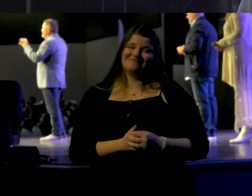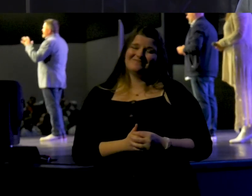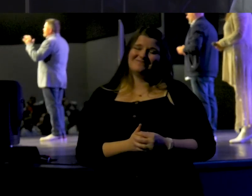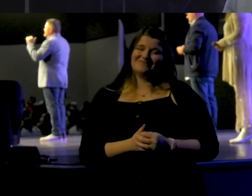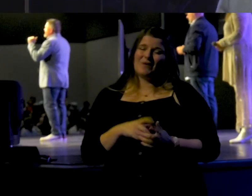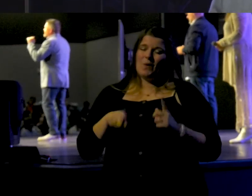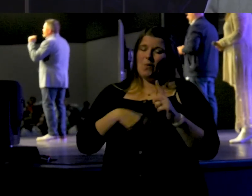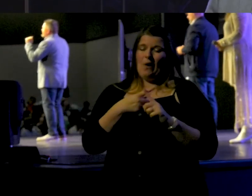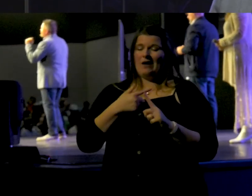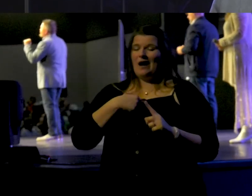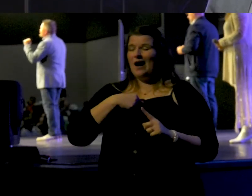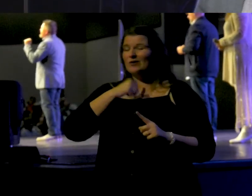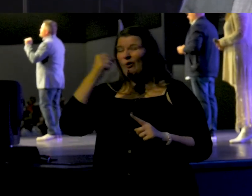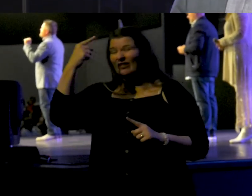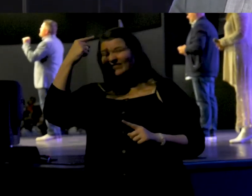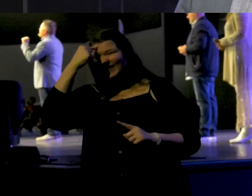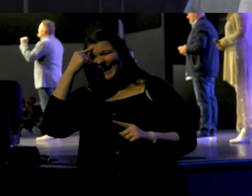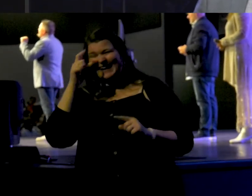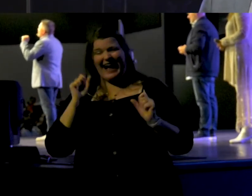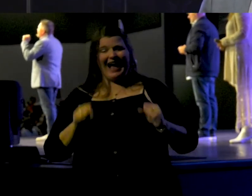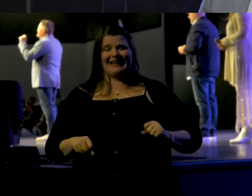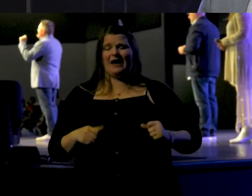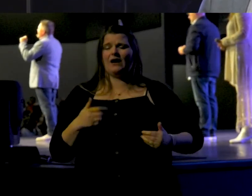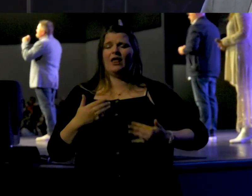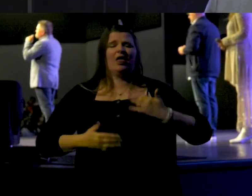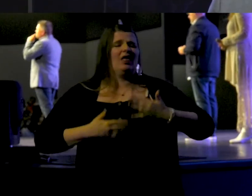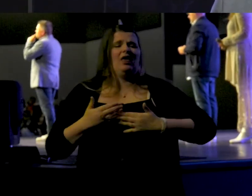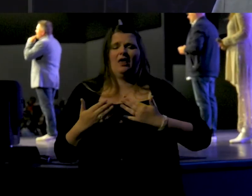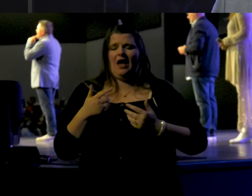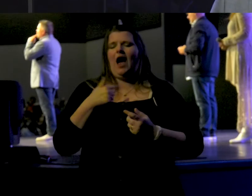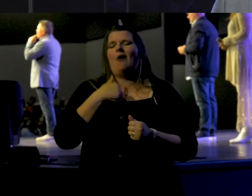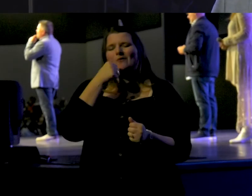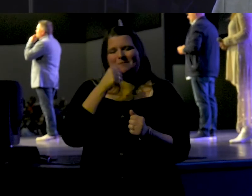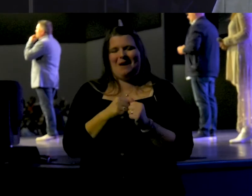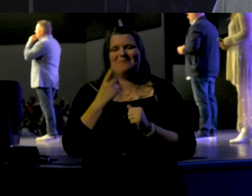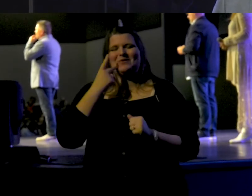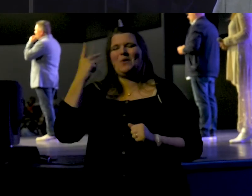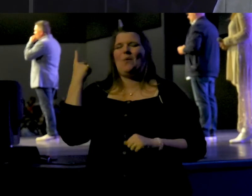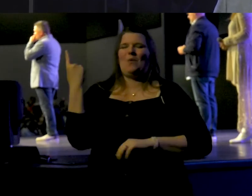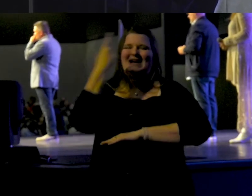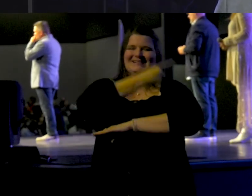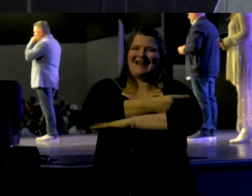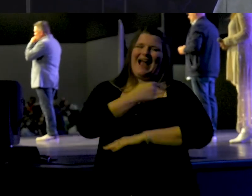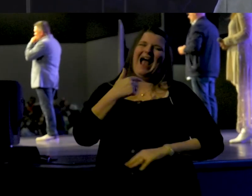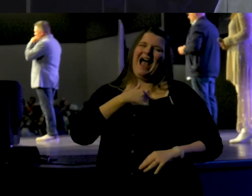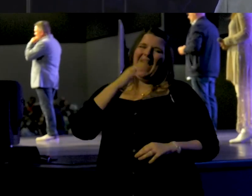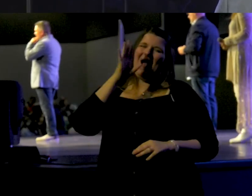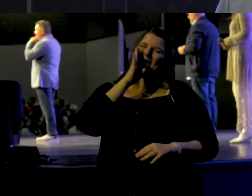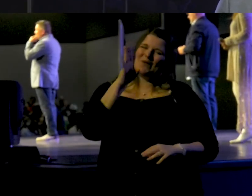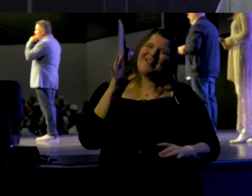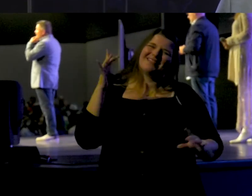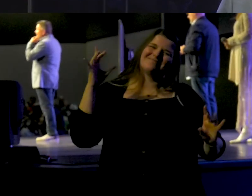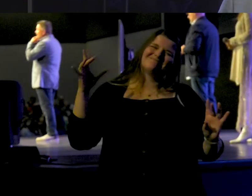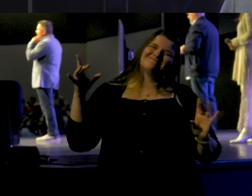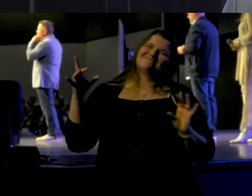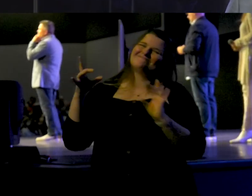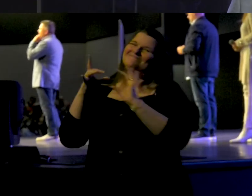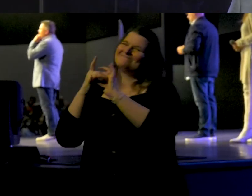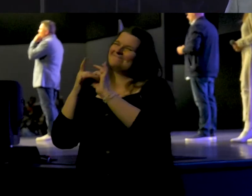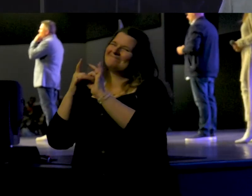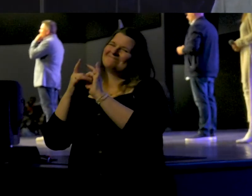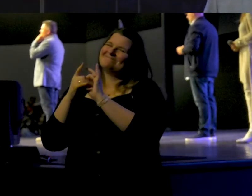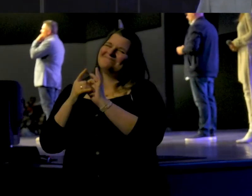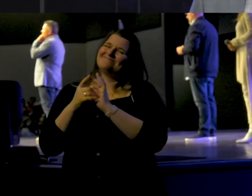And when I don't think I can go any further, I remember one day I'll cross that river, I'll fight